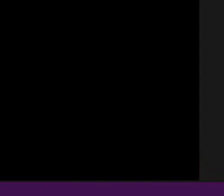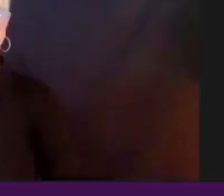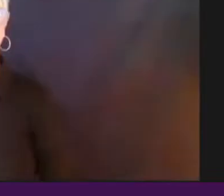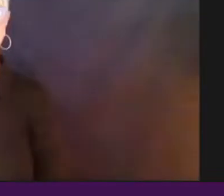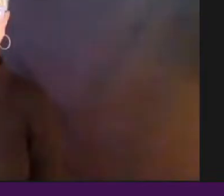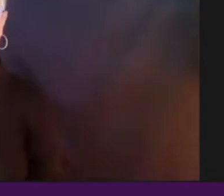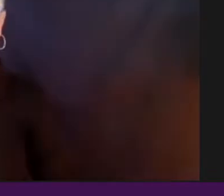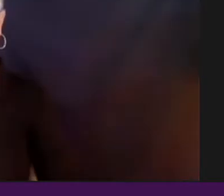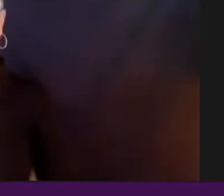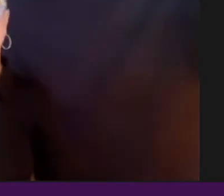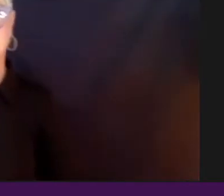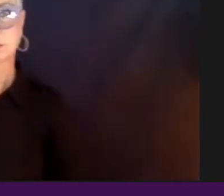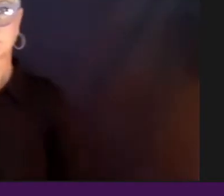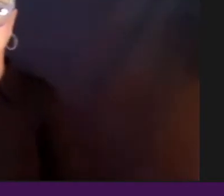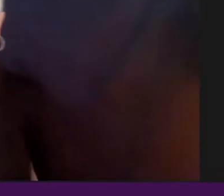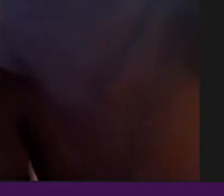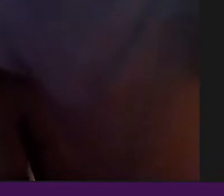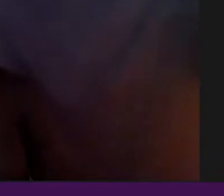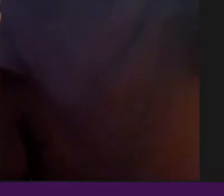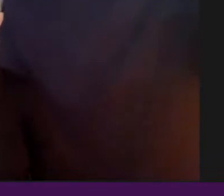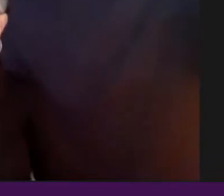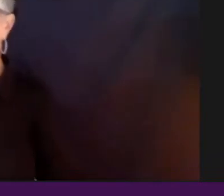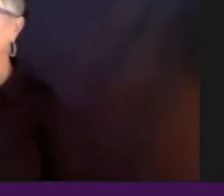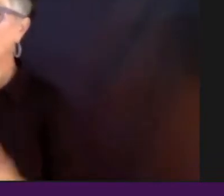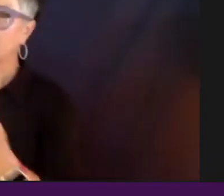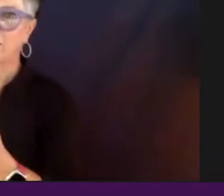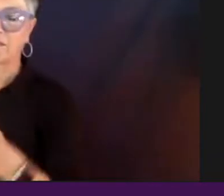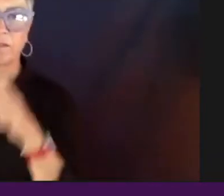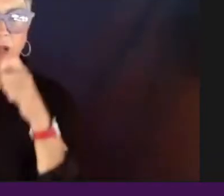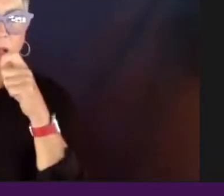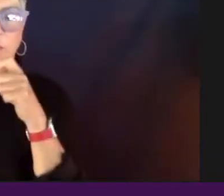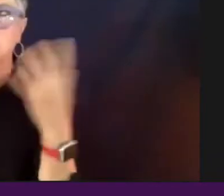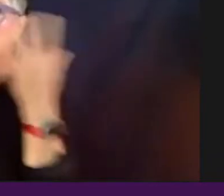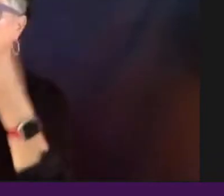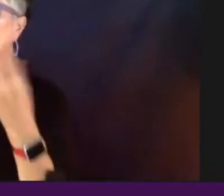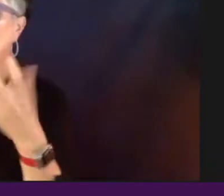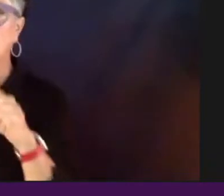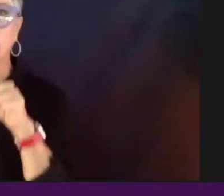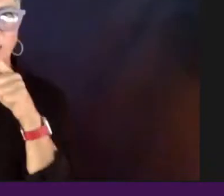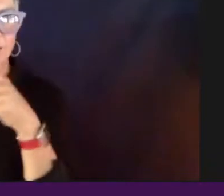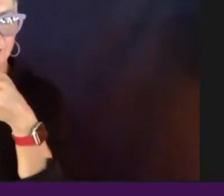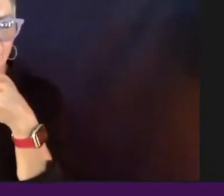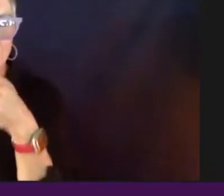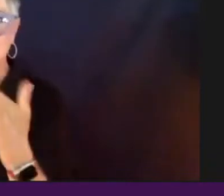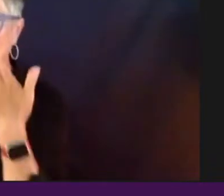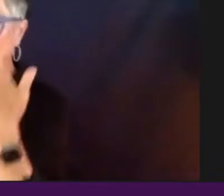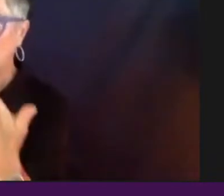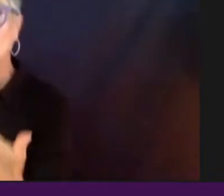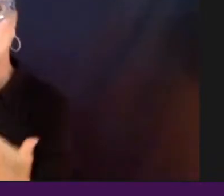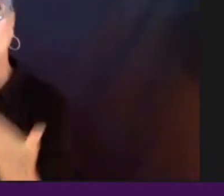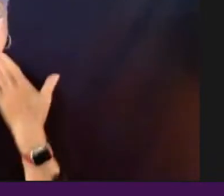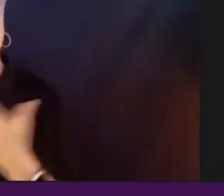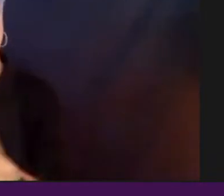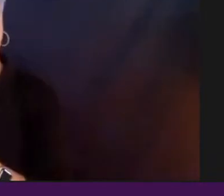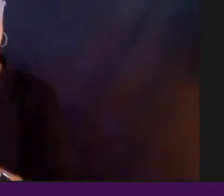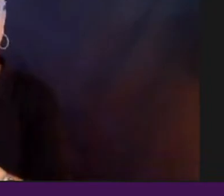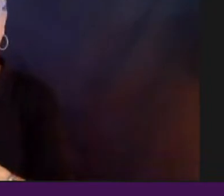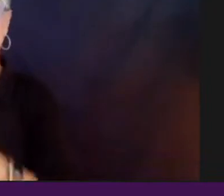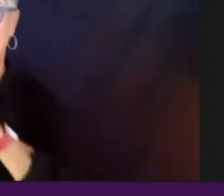All right. I love that film. was a beautiful film. So thank you, Ben, for making it. Thank you, Michael, for broadcasting it.